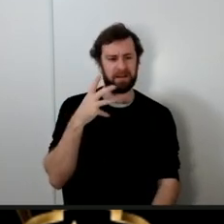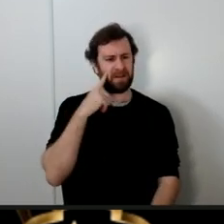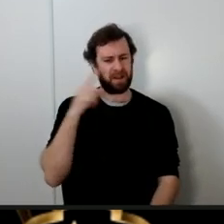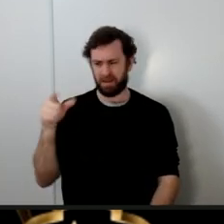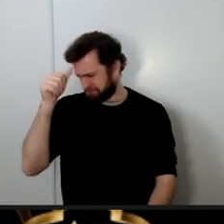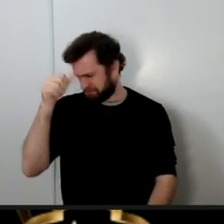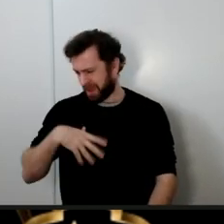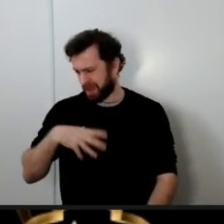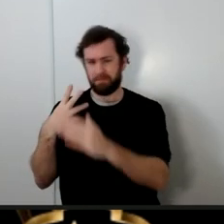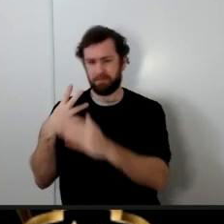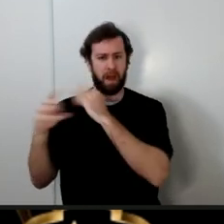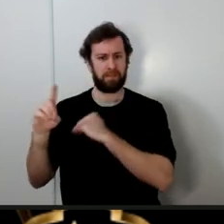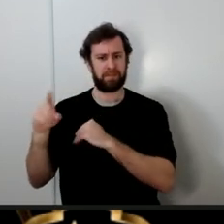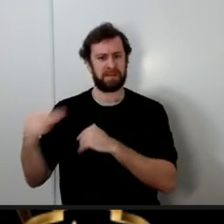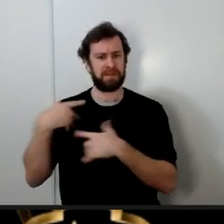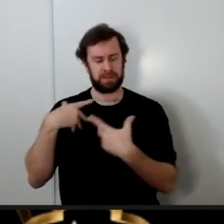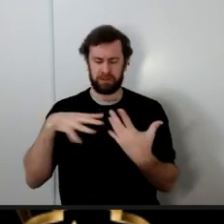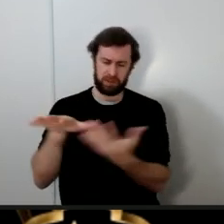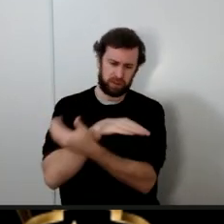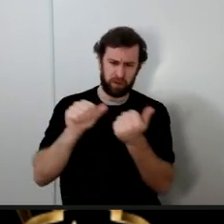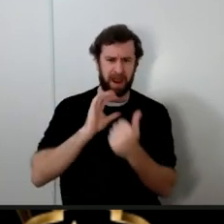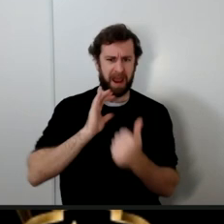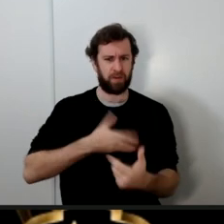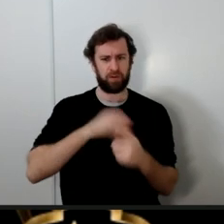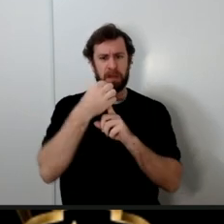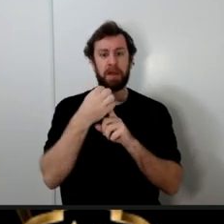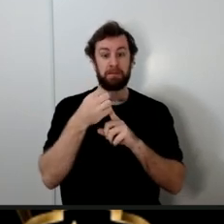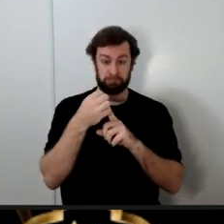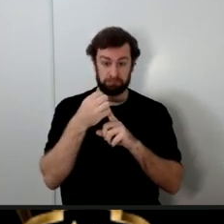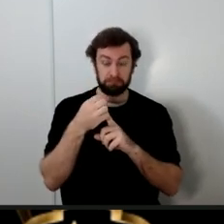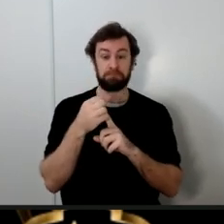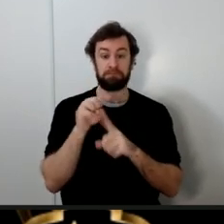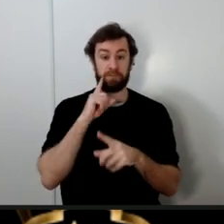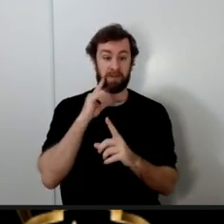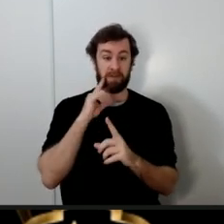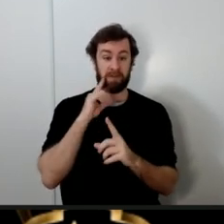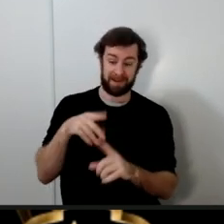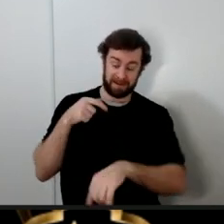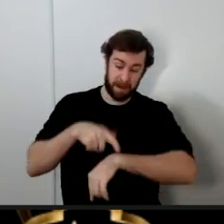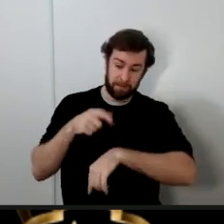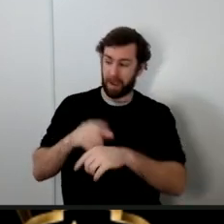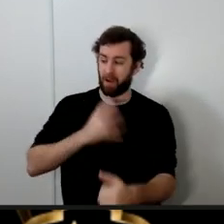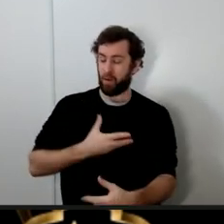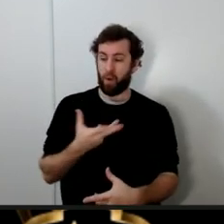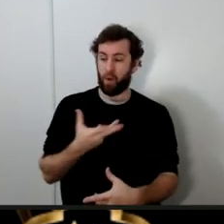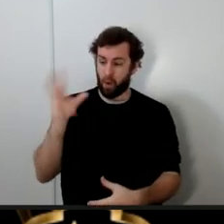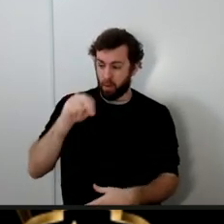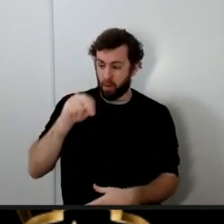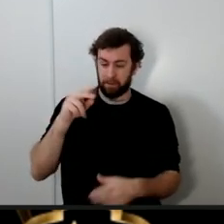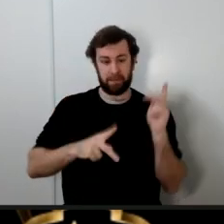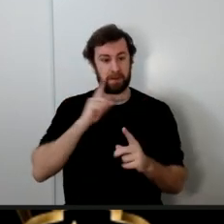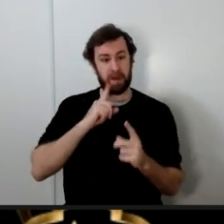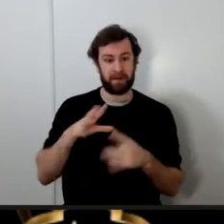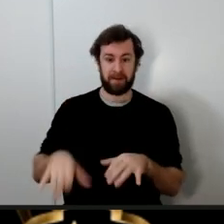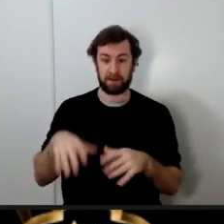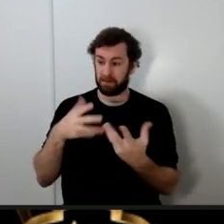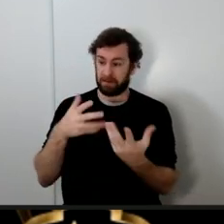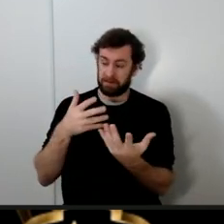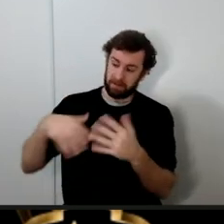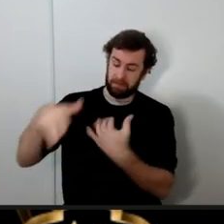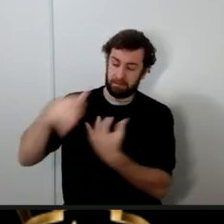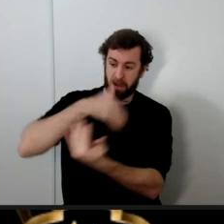what is he doing he's destroying our society to the point where some of our own people had to flee Mecca and go to Abyssinia this is